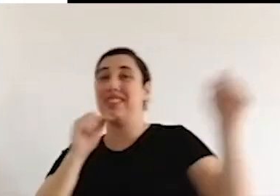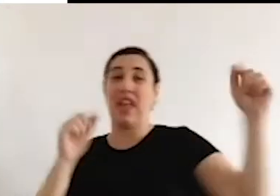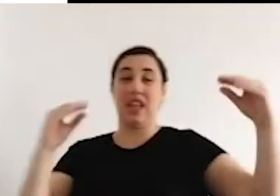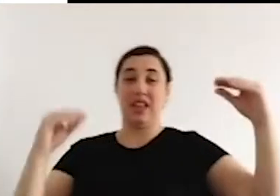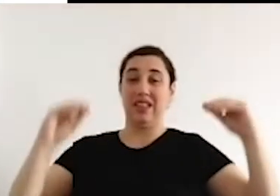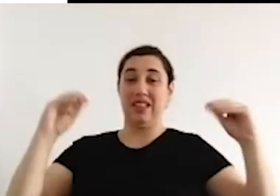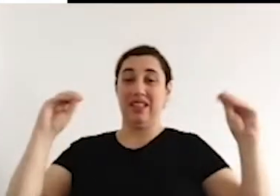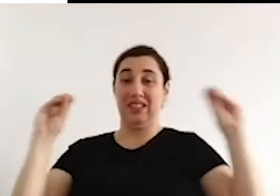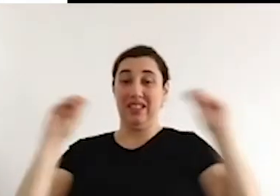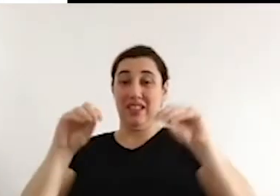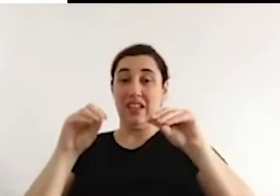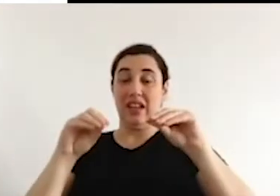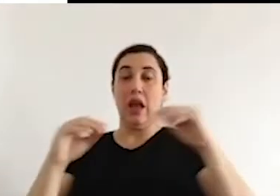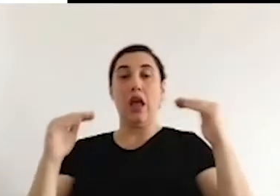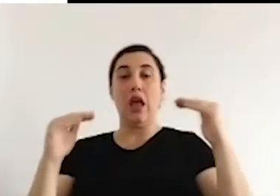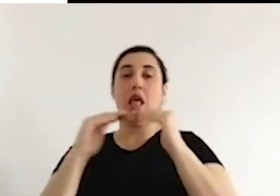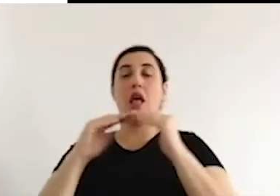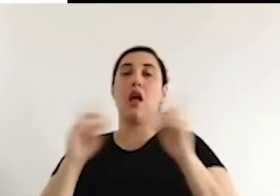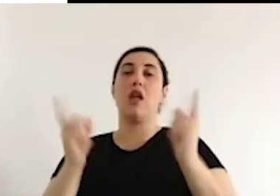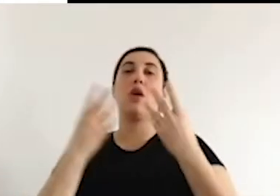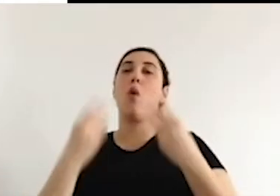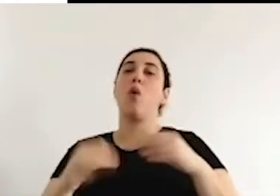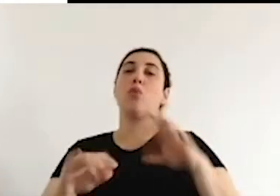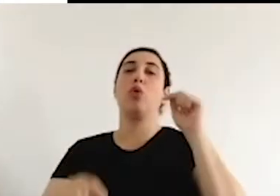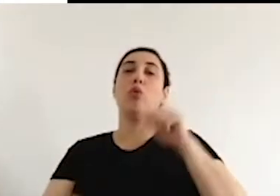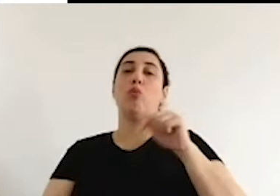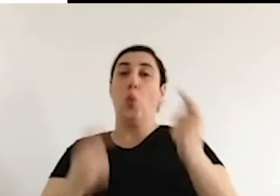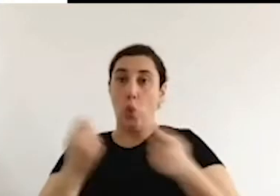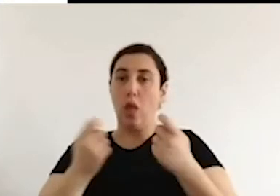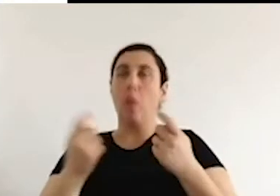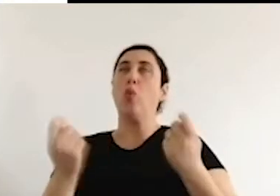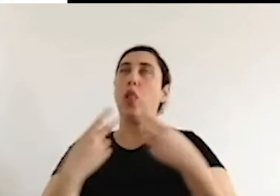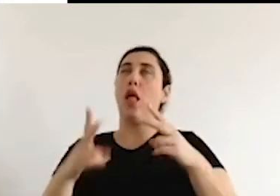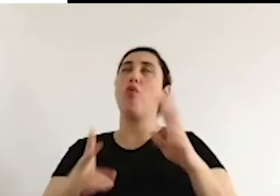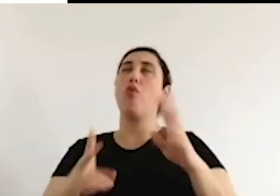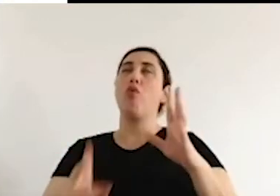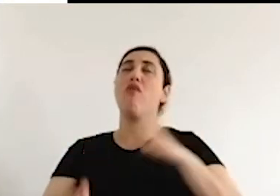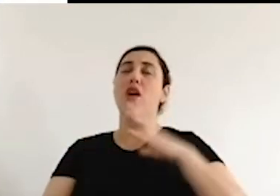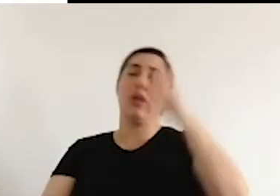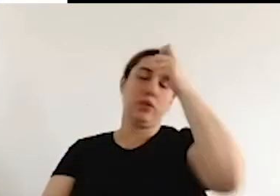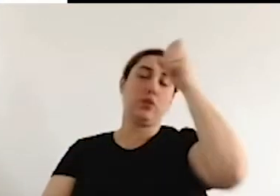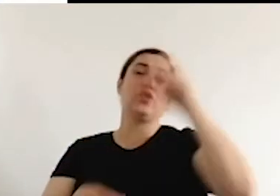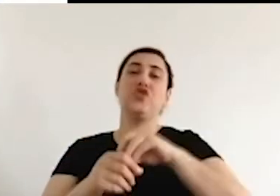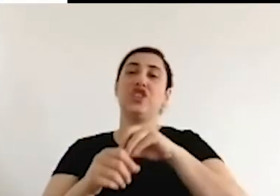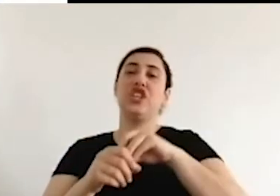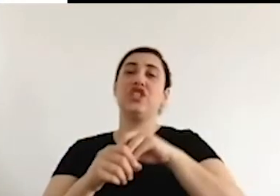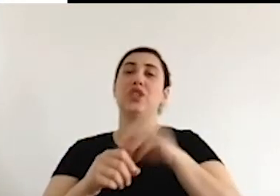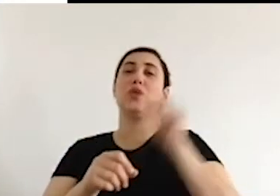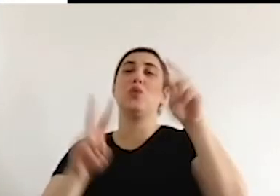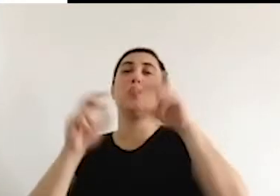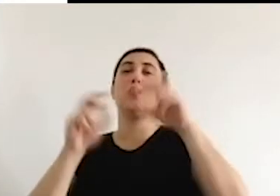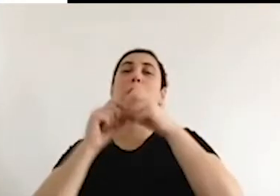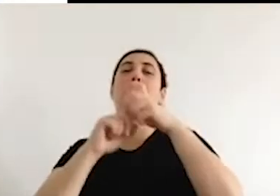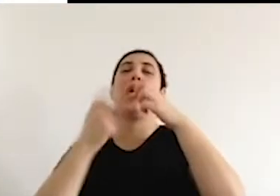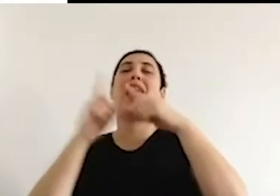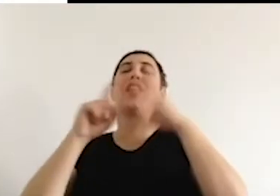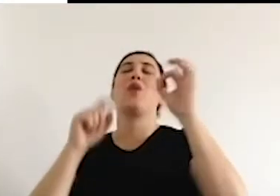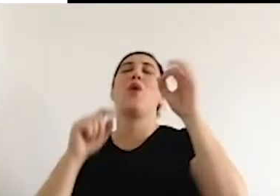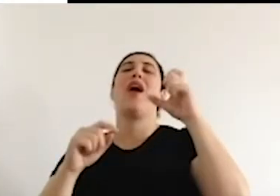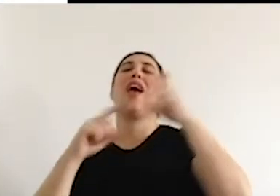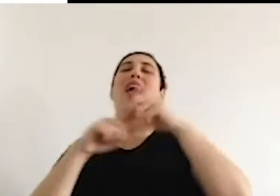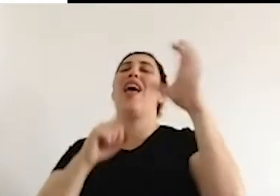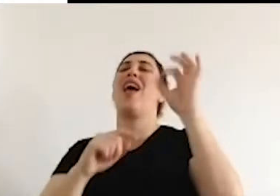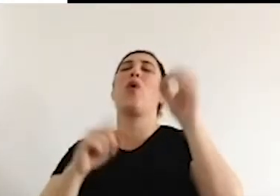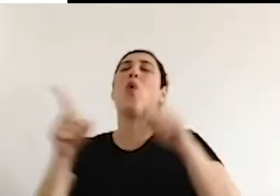Kasmut, this is not exactly the method